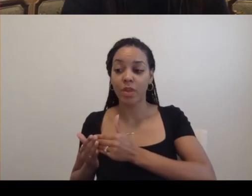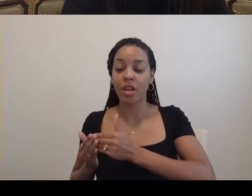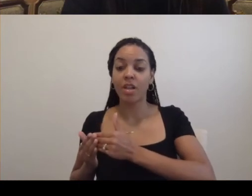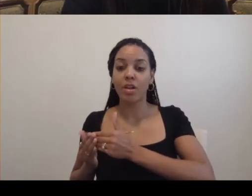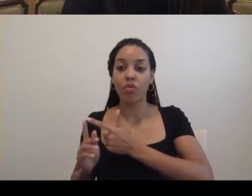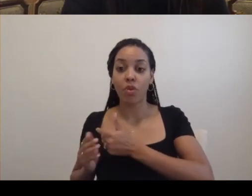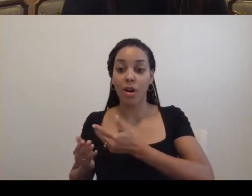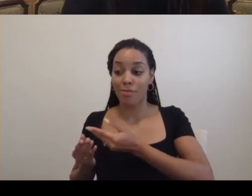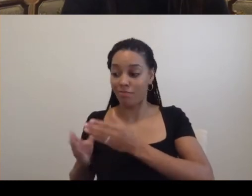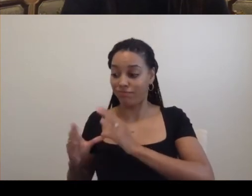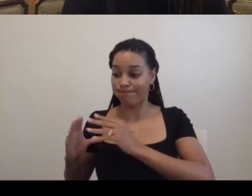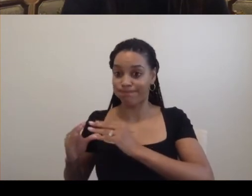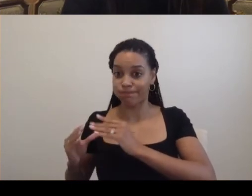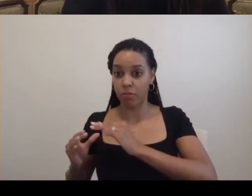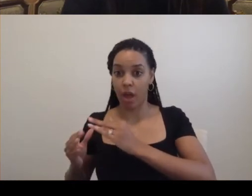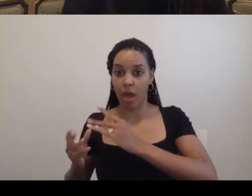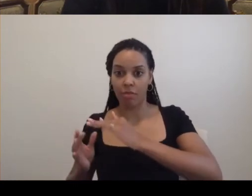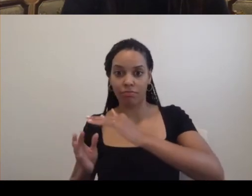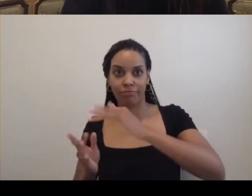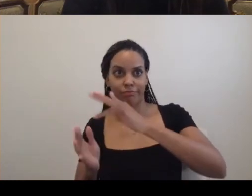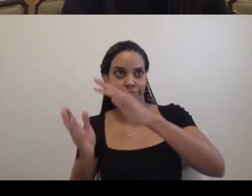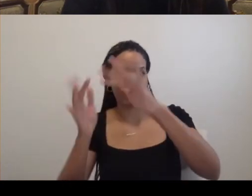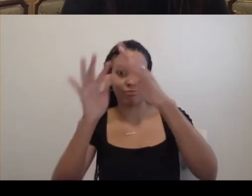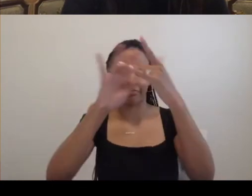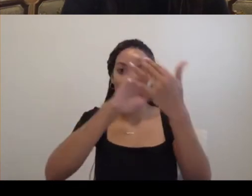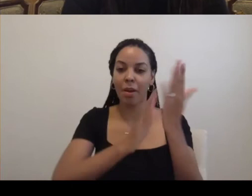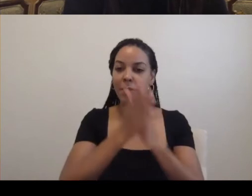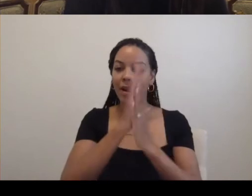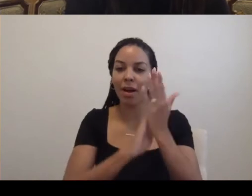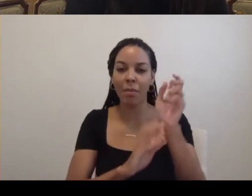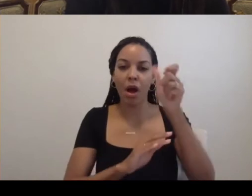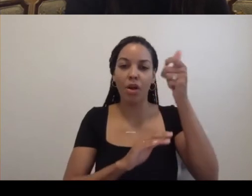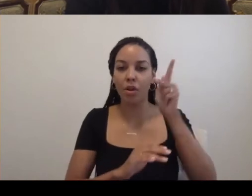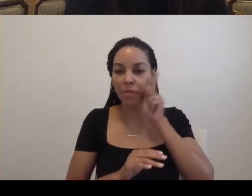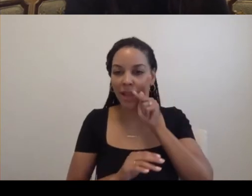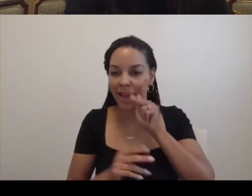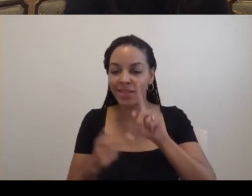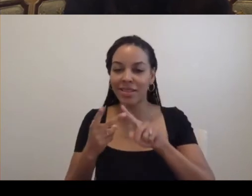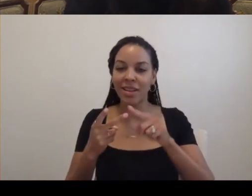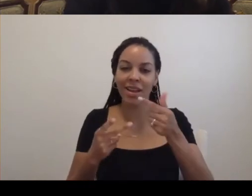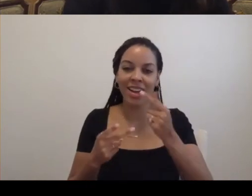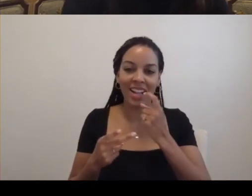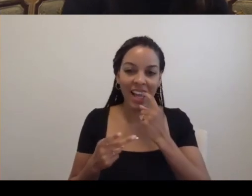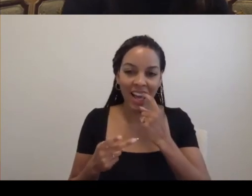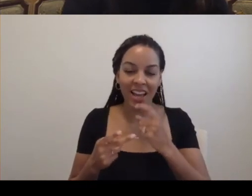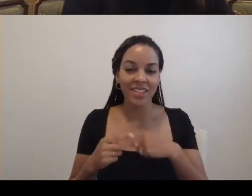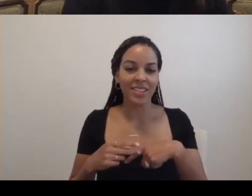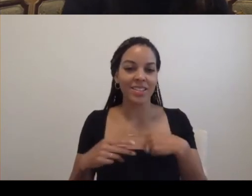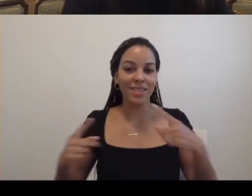objects into something else. And glass, tire shards,